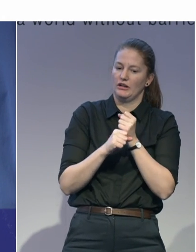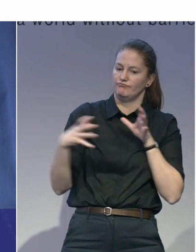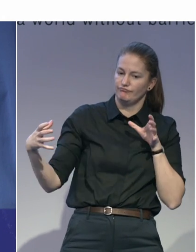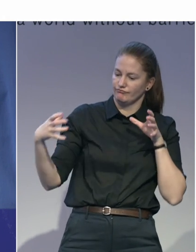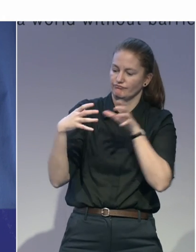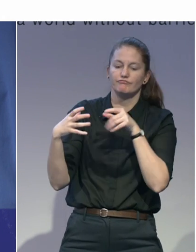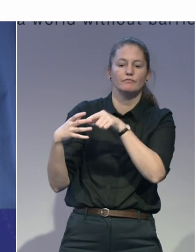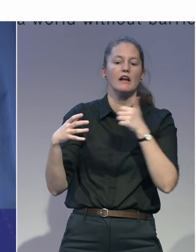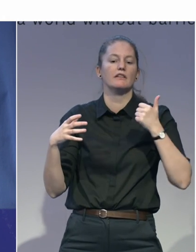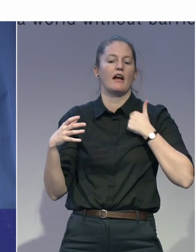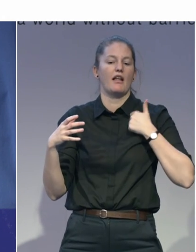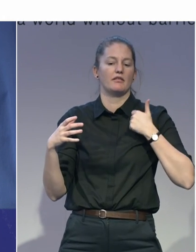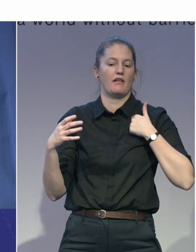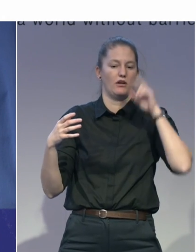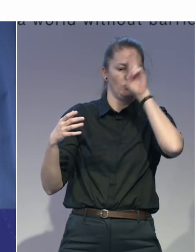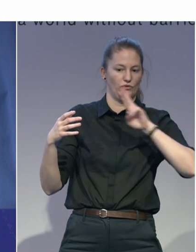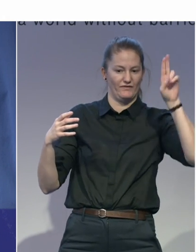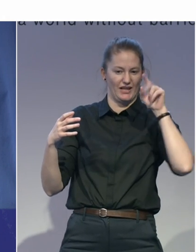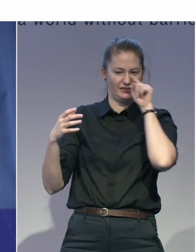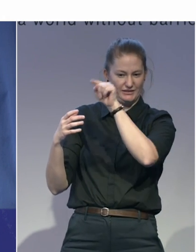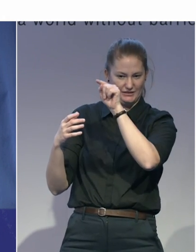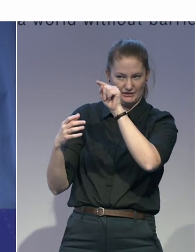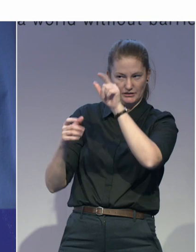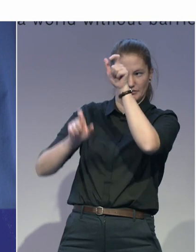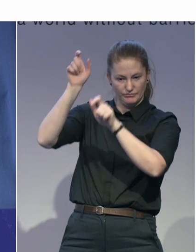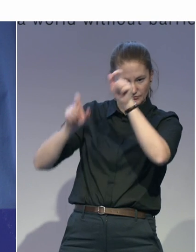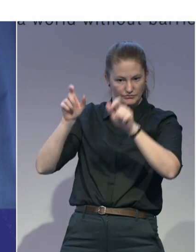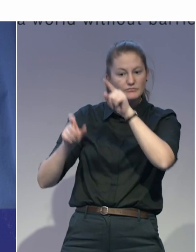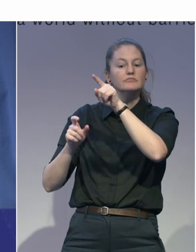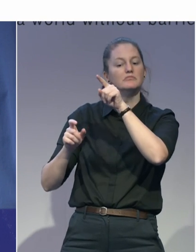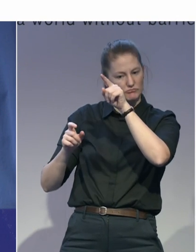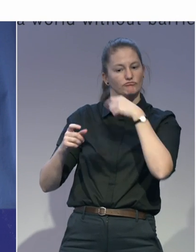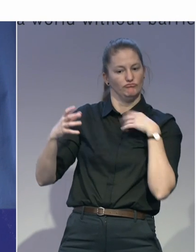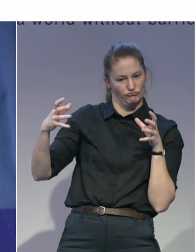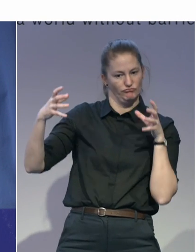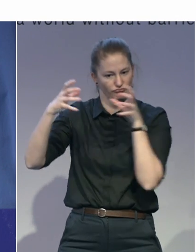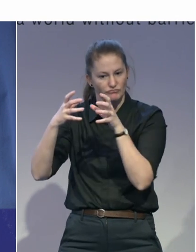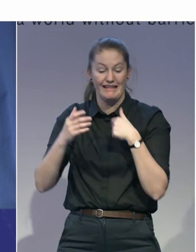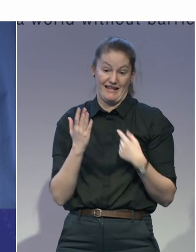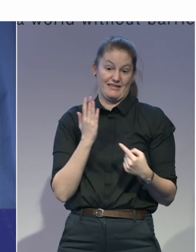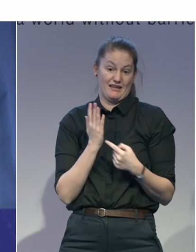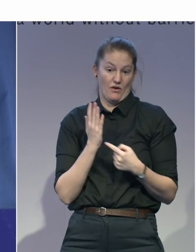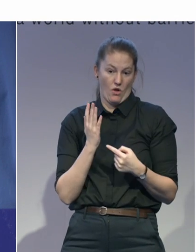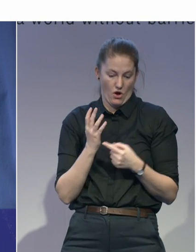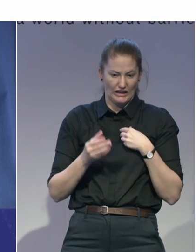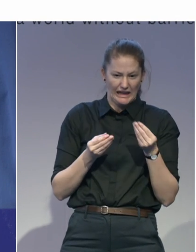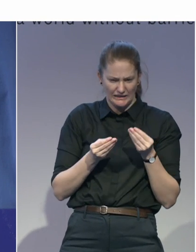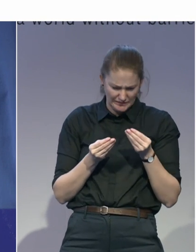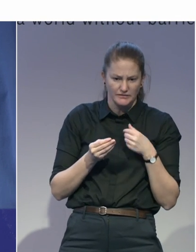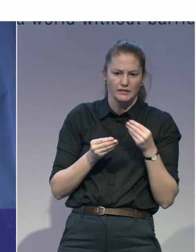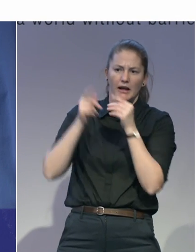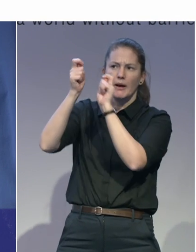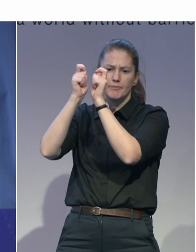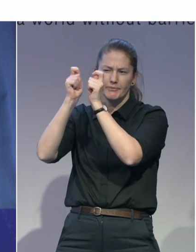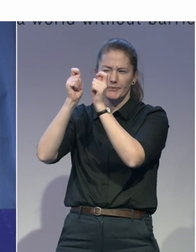actually train our technicians to the level that's acceptable to be able to produce such a delicate device. We have worked with trainers